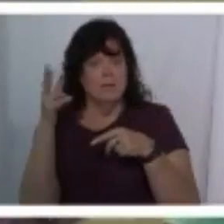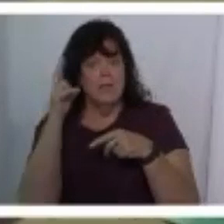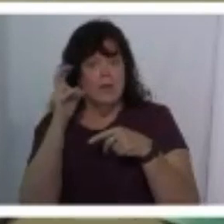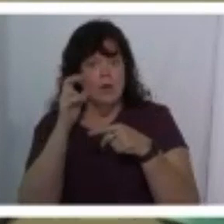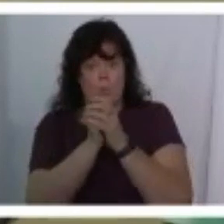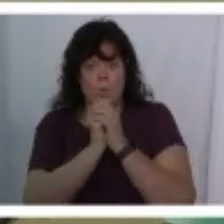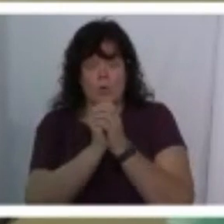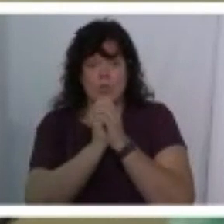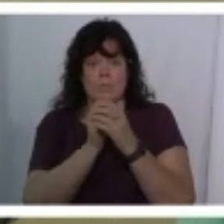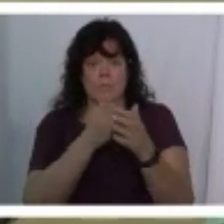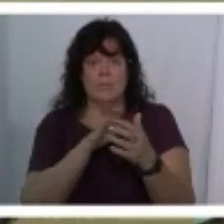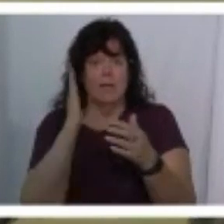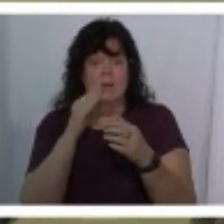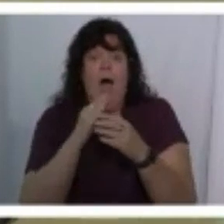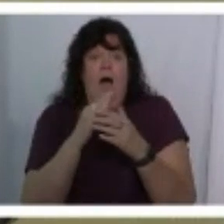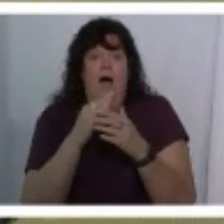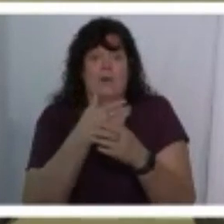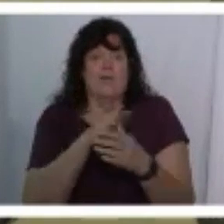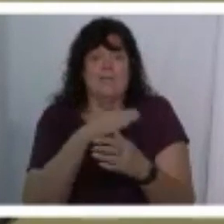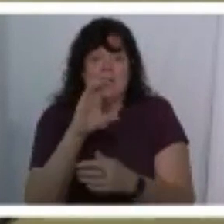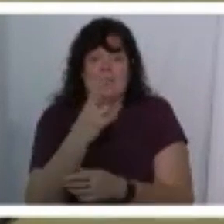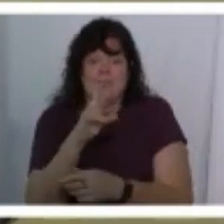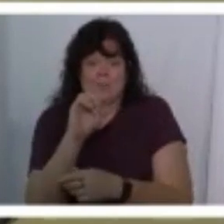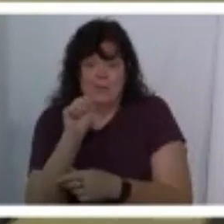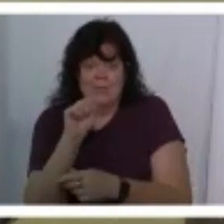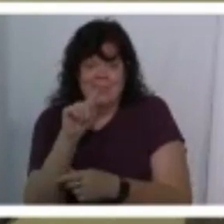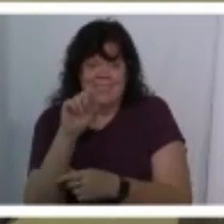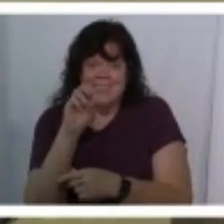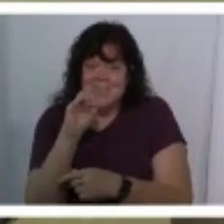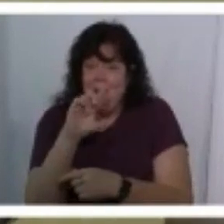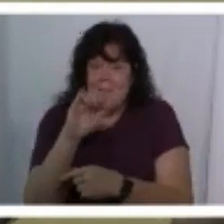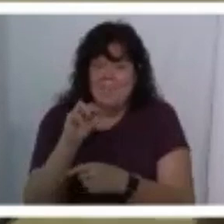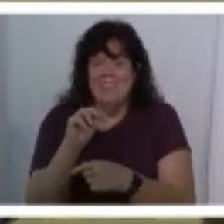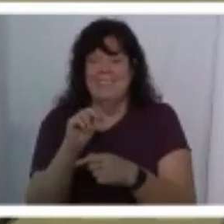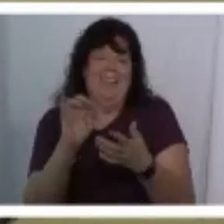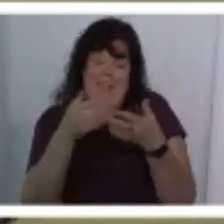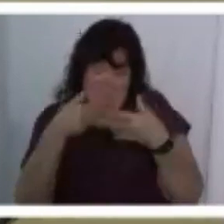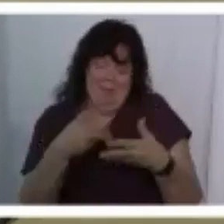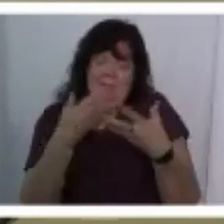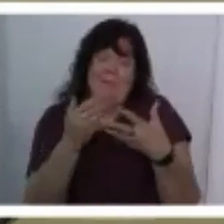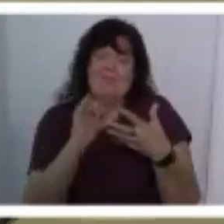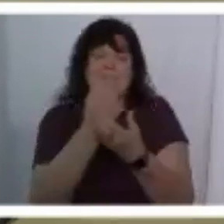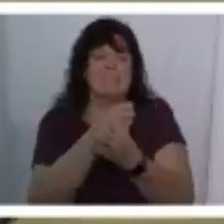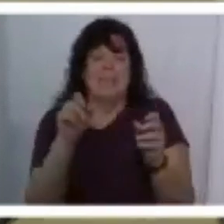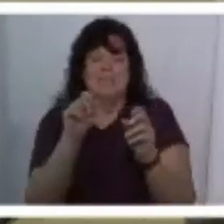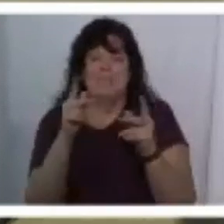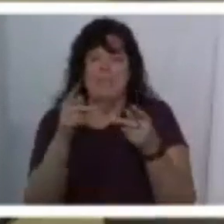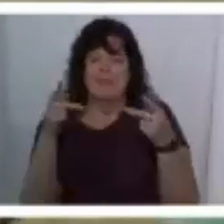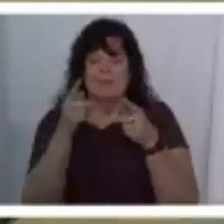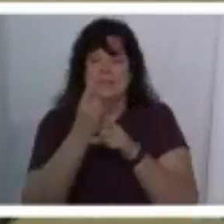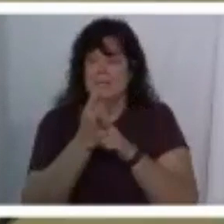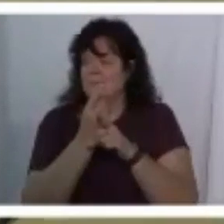music i will gasp when we sing chris tomlin that's just what happens uh but it's like a safe place to land i think someone said that